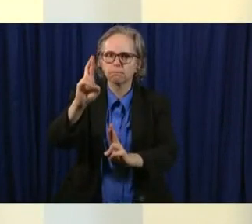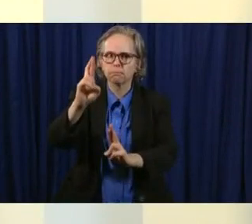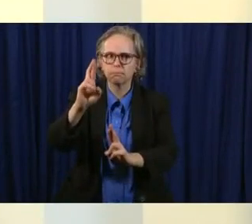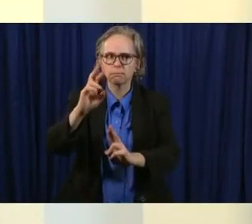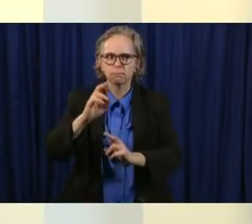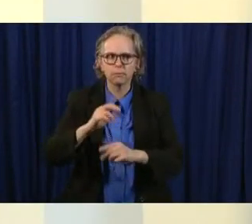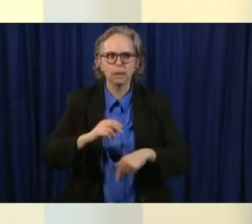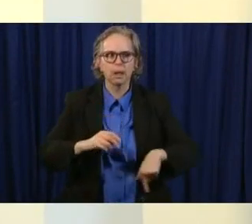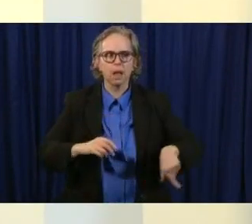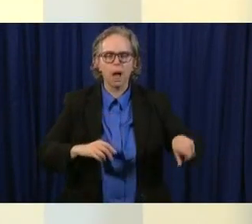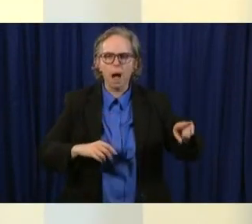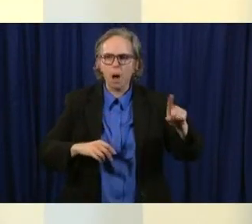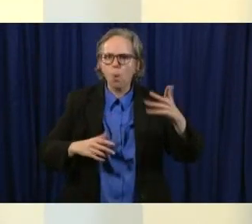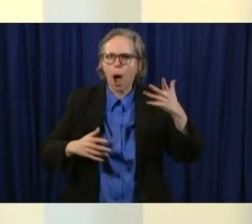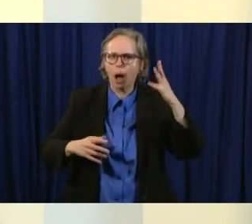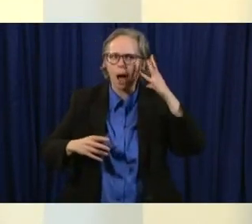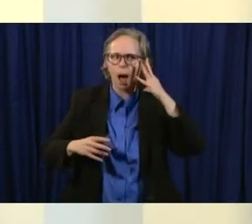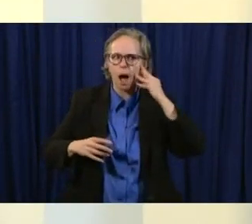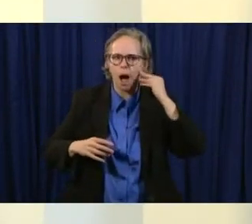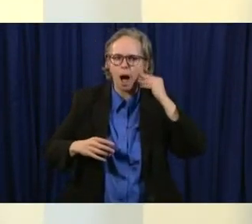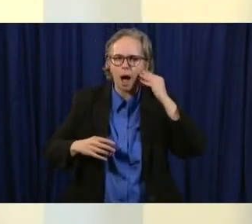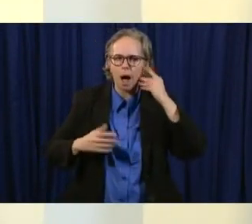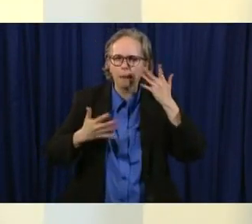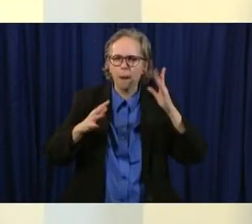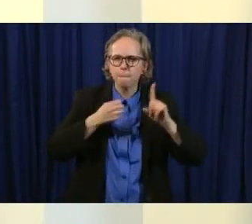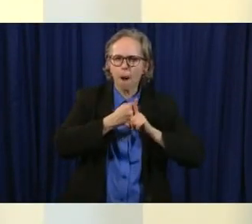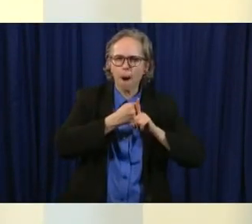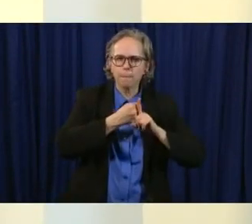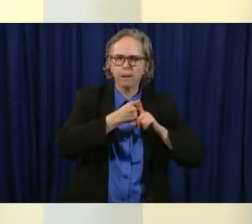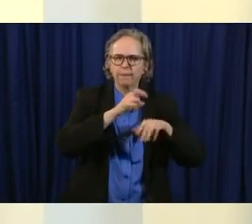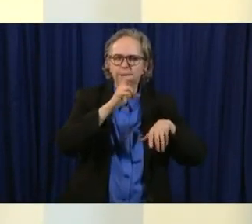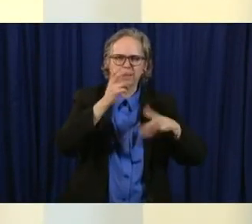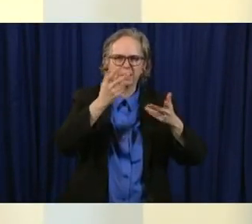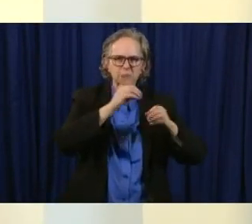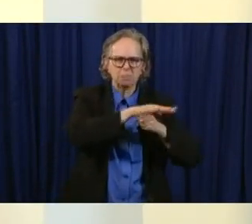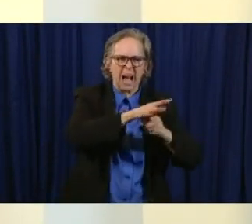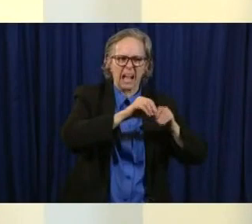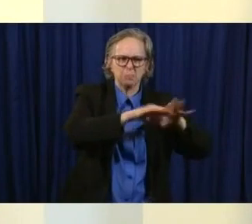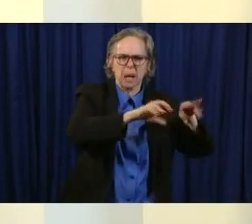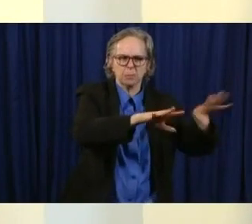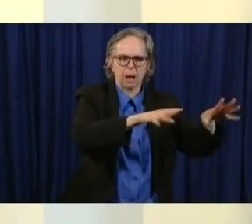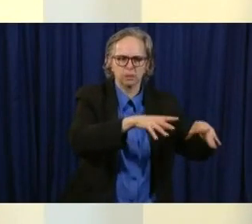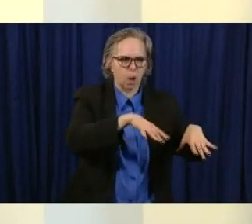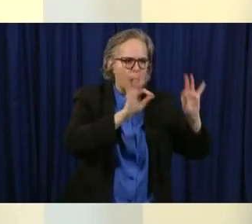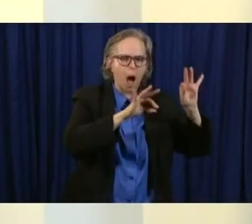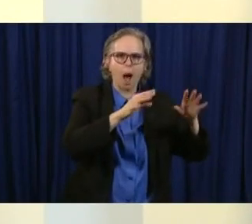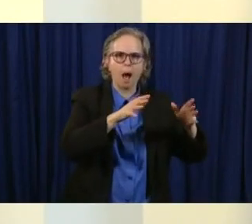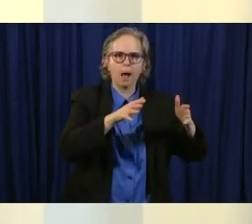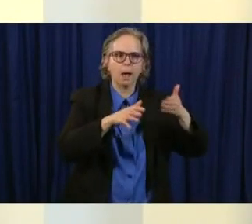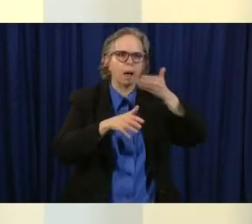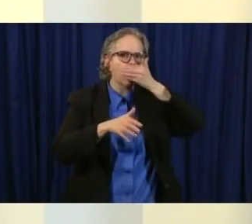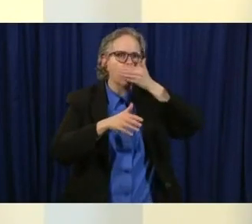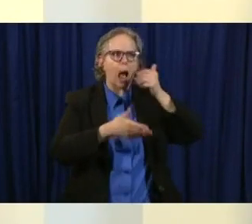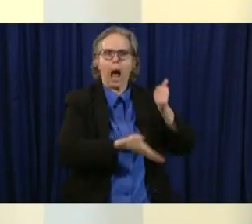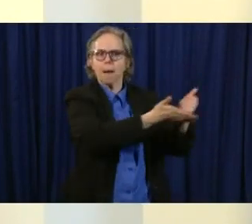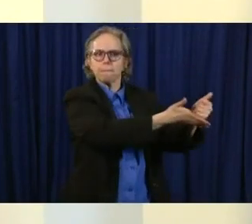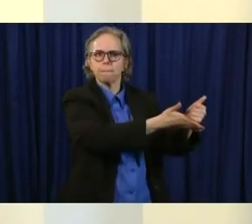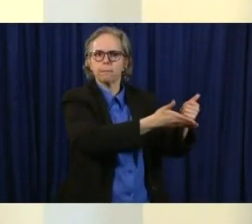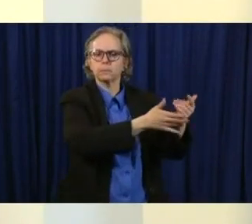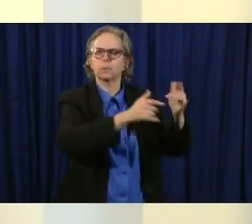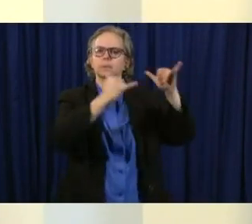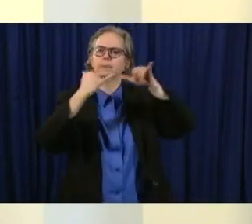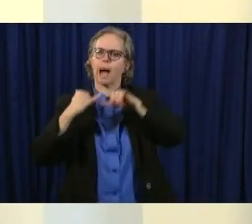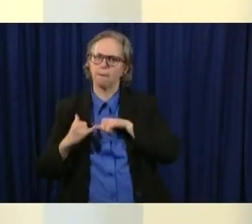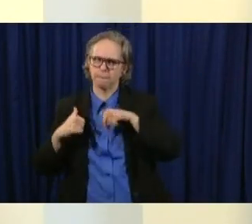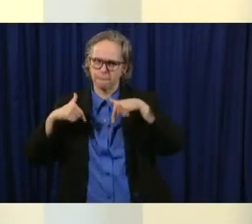epidemics of similar viruses that this made a difference and so we know this is an added the science is showing